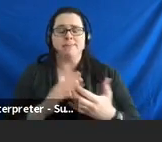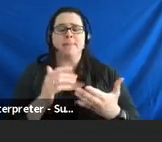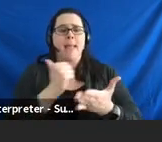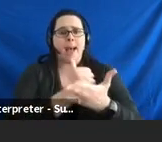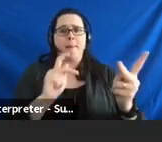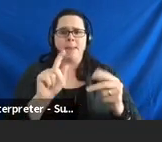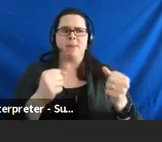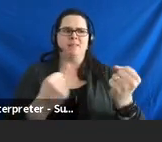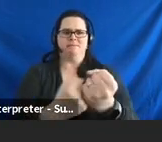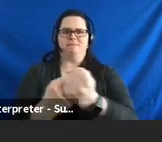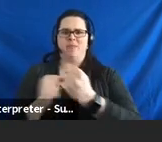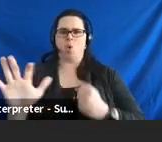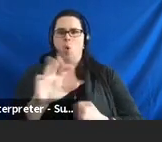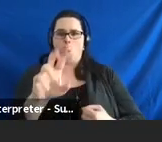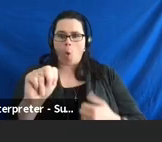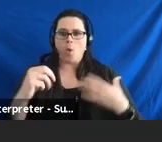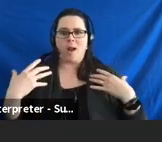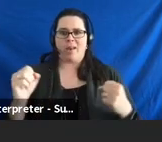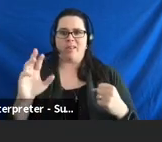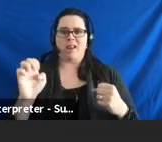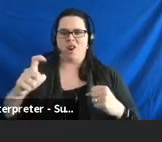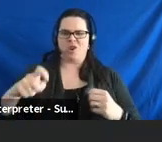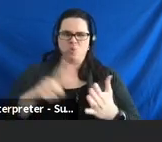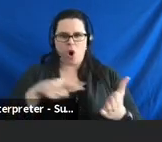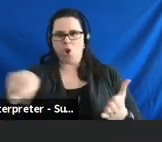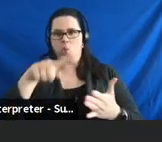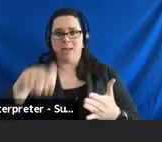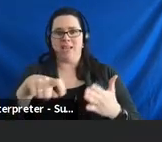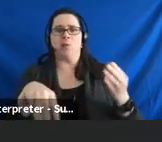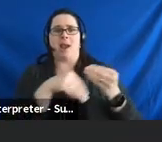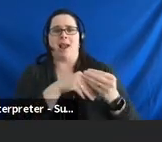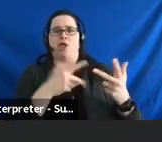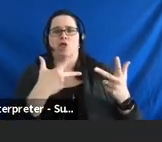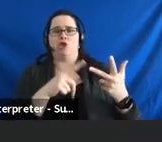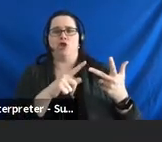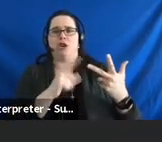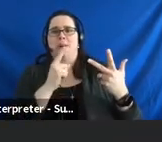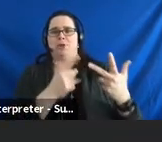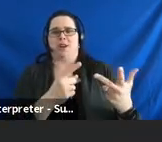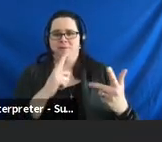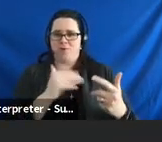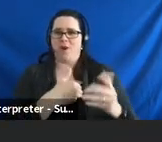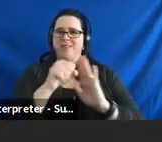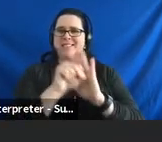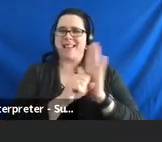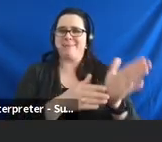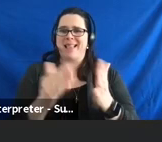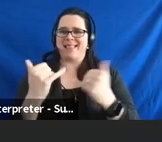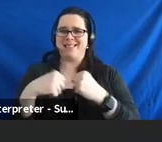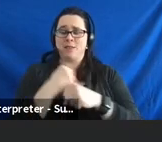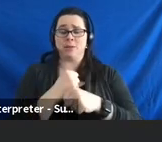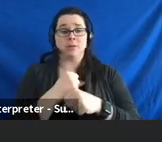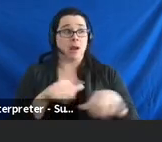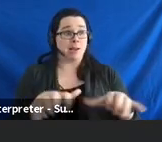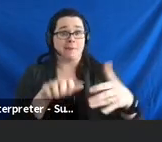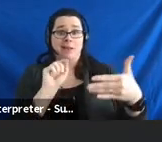advocate for their own healthcare needs. And so, this objective was added to our state plan this year. So, that some of the activities that